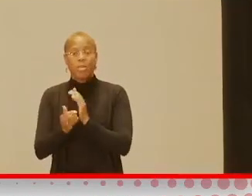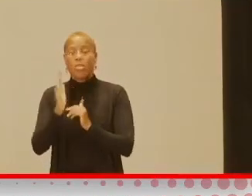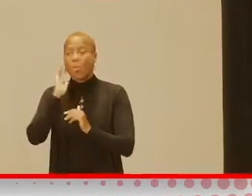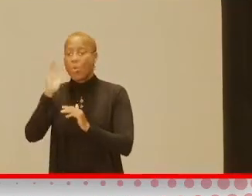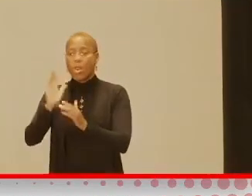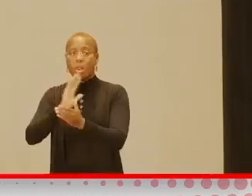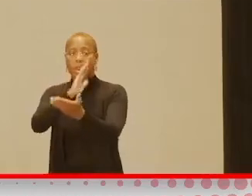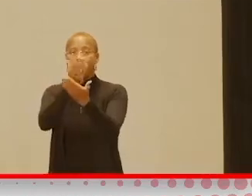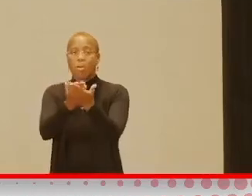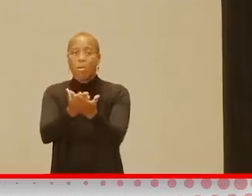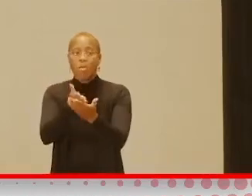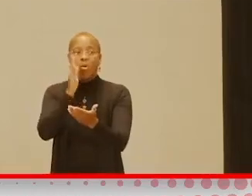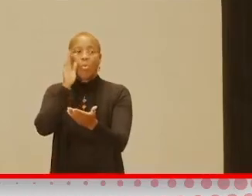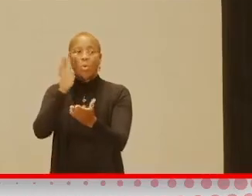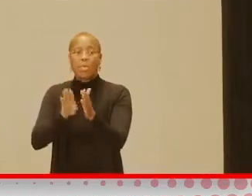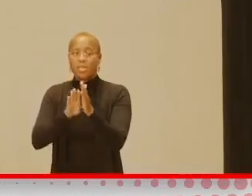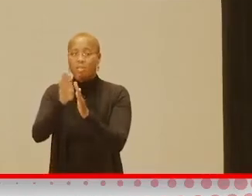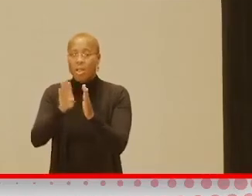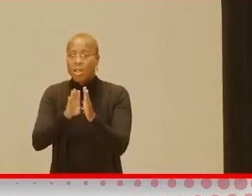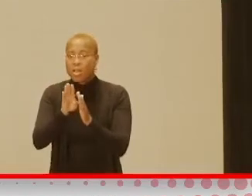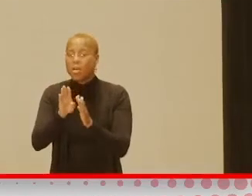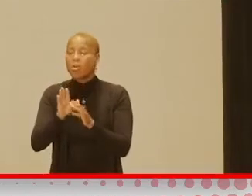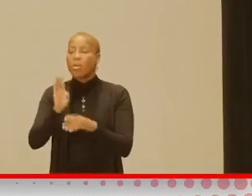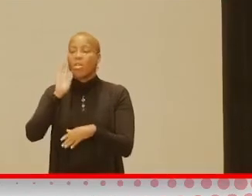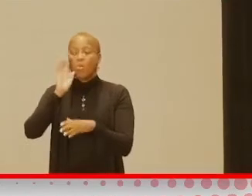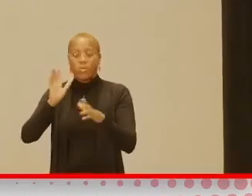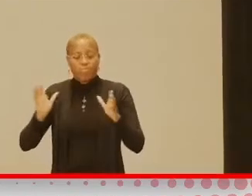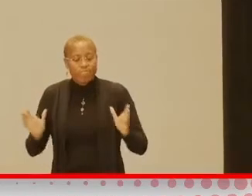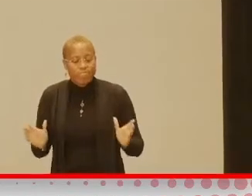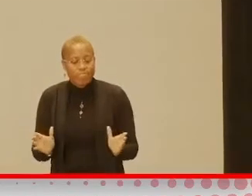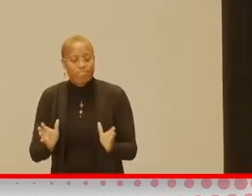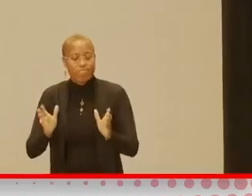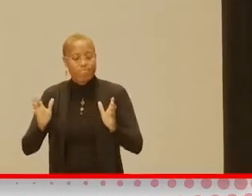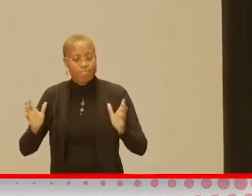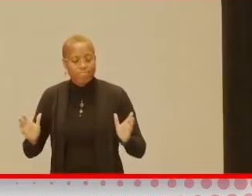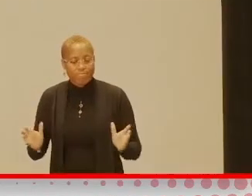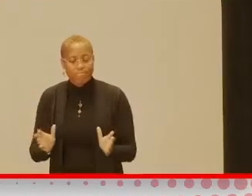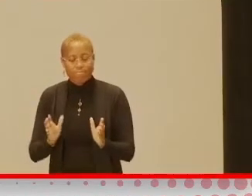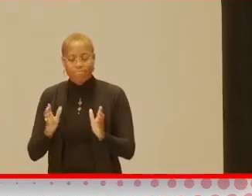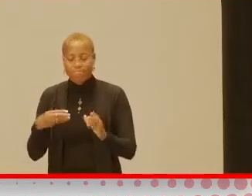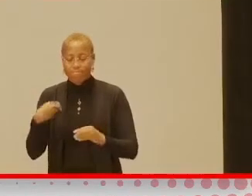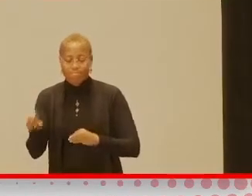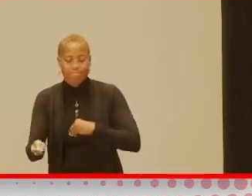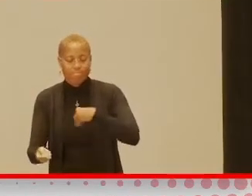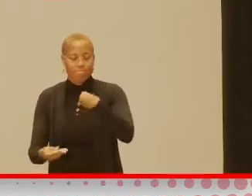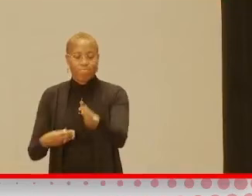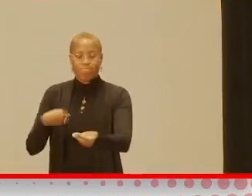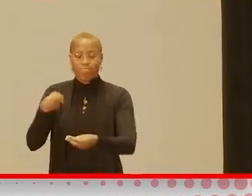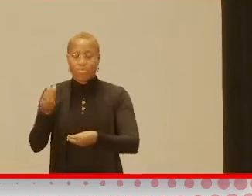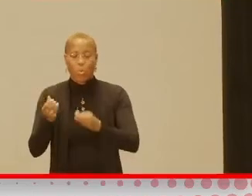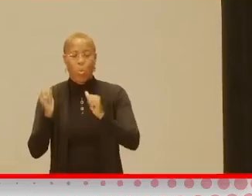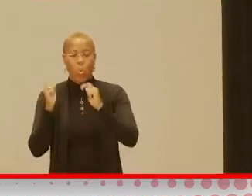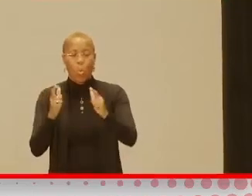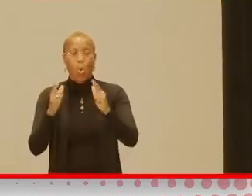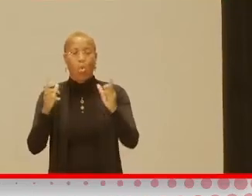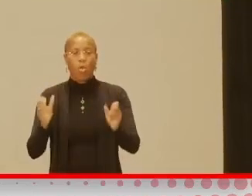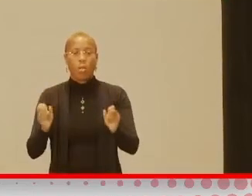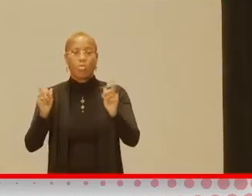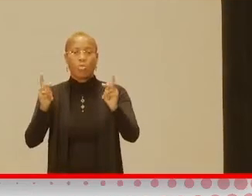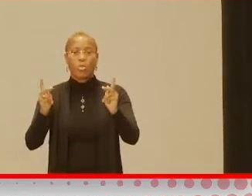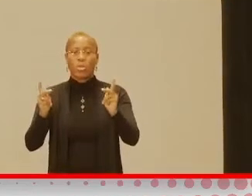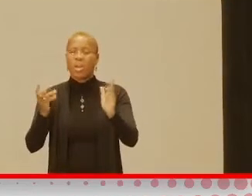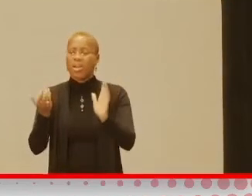They'll, you know, keep on developing and just keep encouraging them and giving them all the opportunities. And, again, I just want to